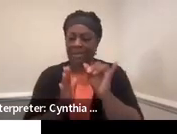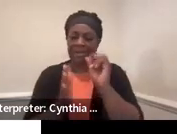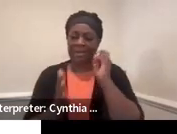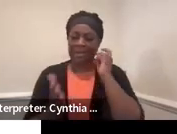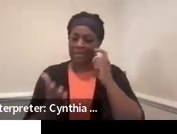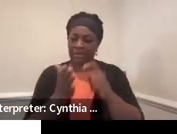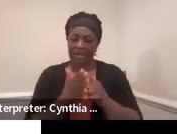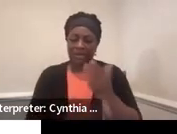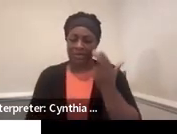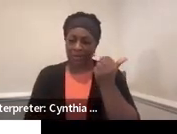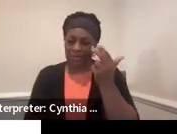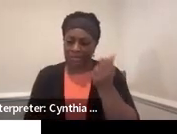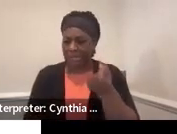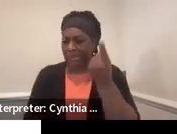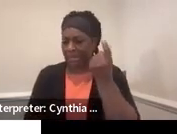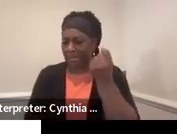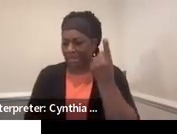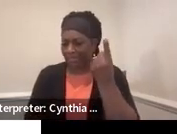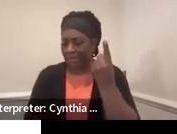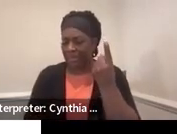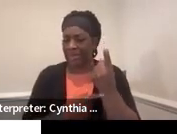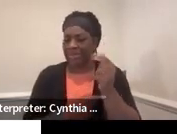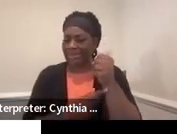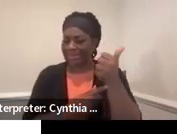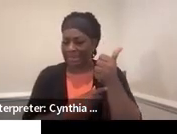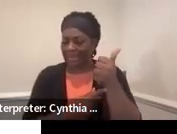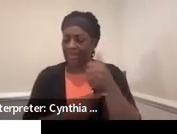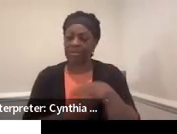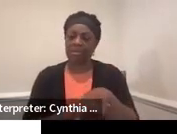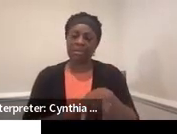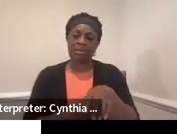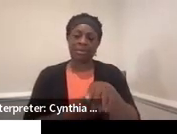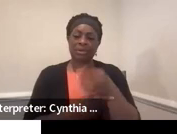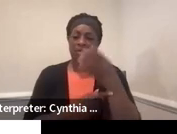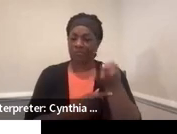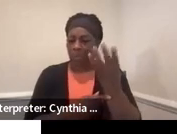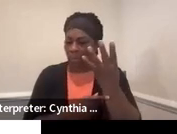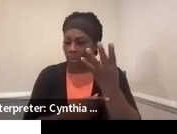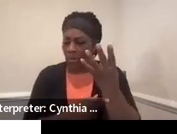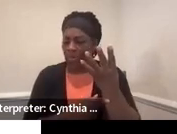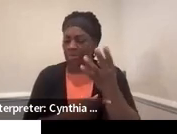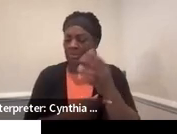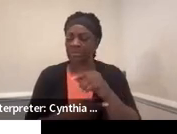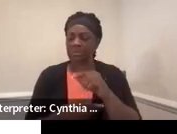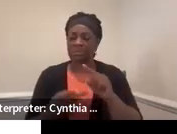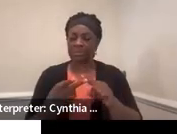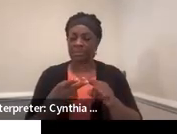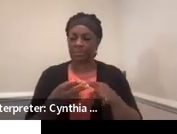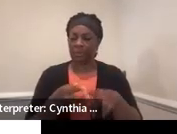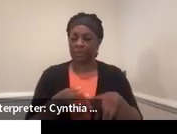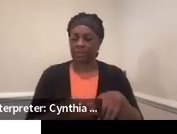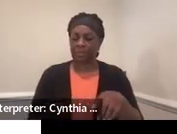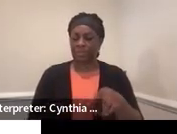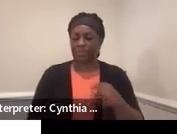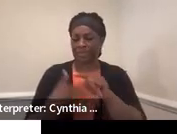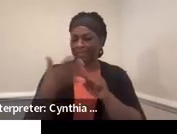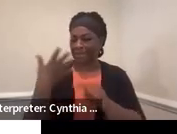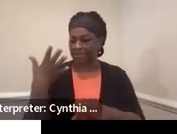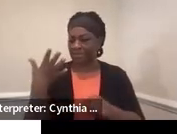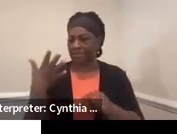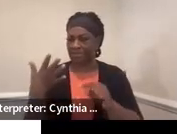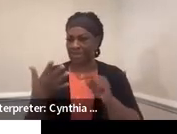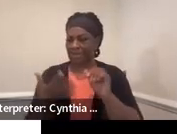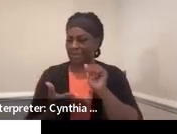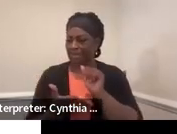look at Indicator 11. We look at 10. We look at 4. And I think that's